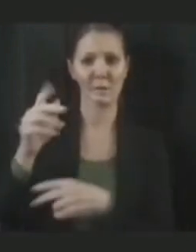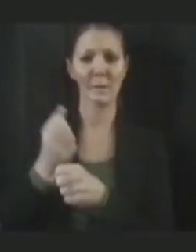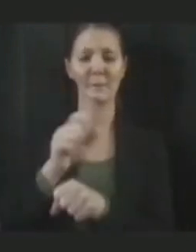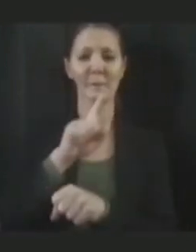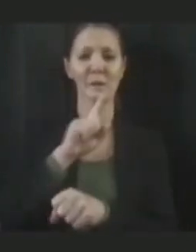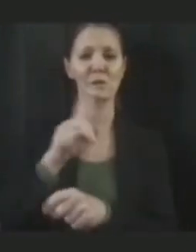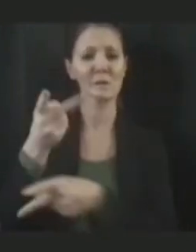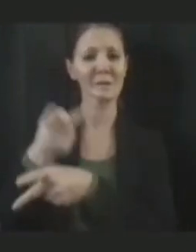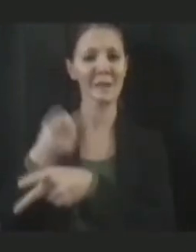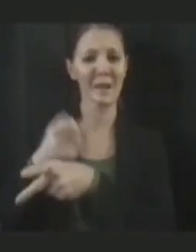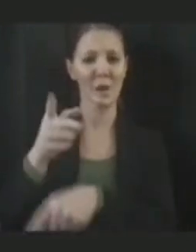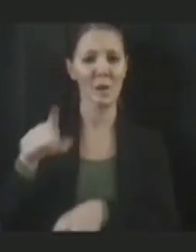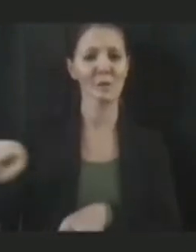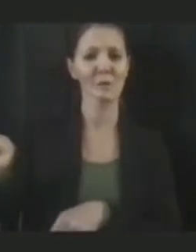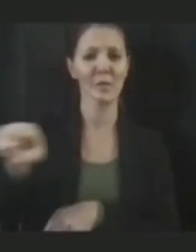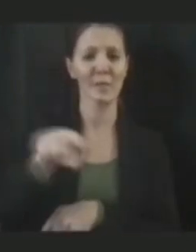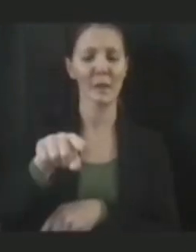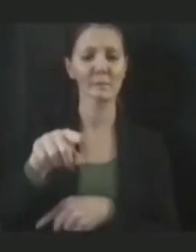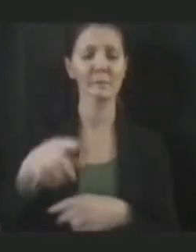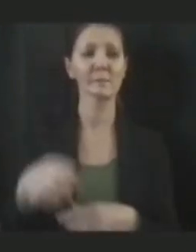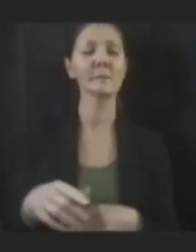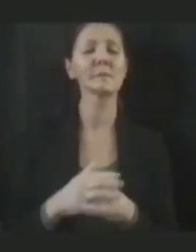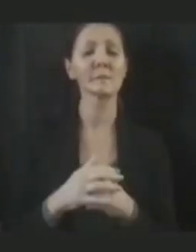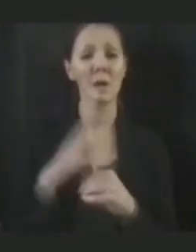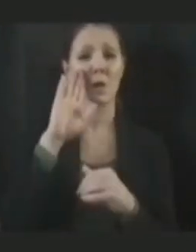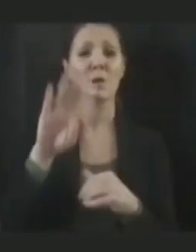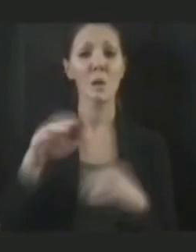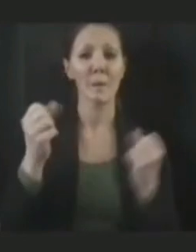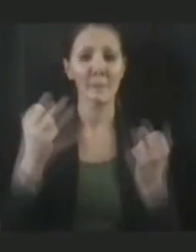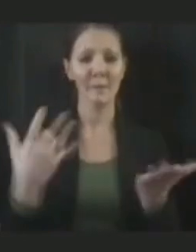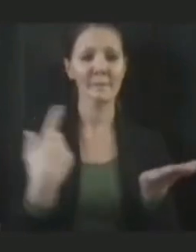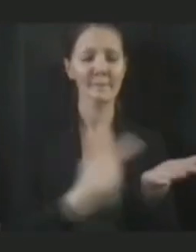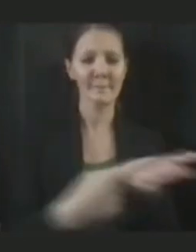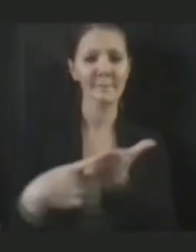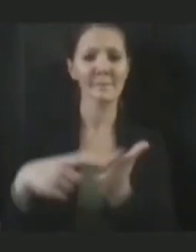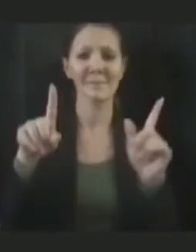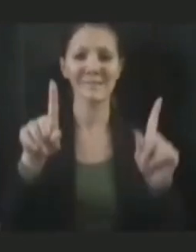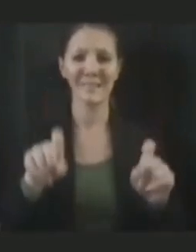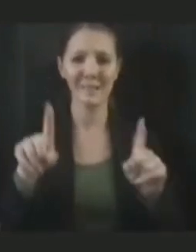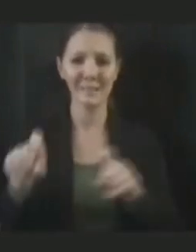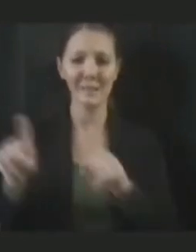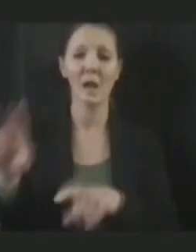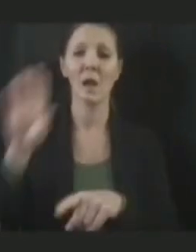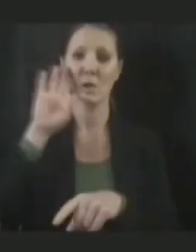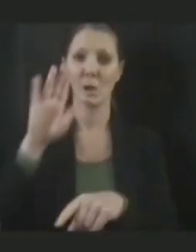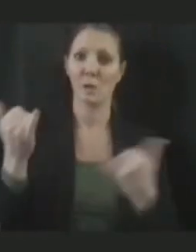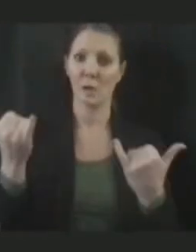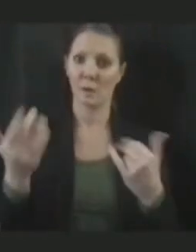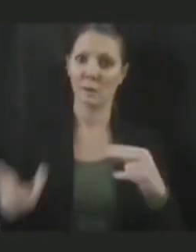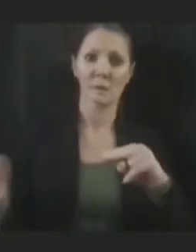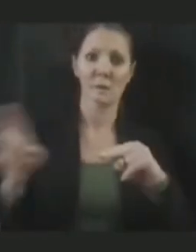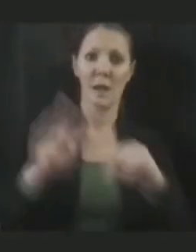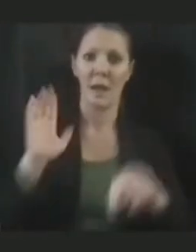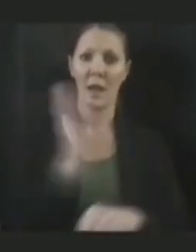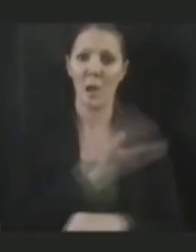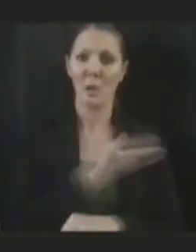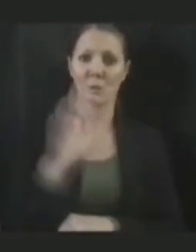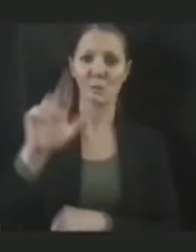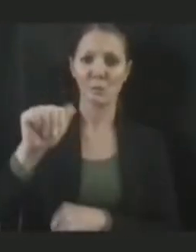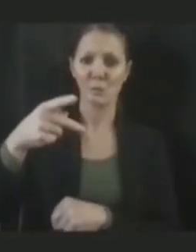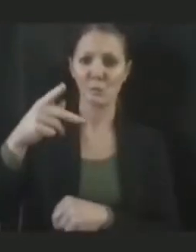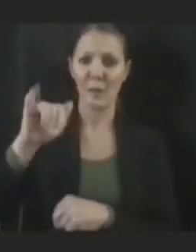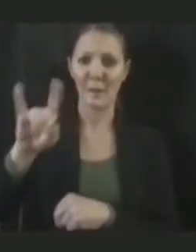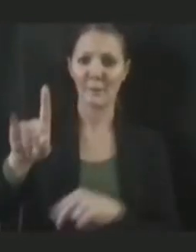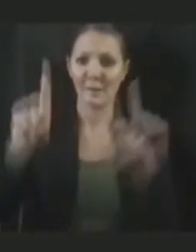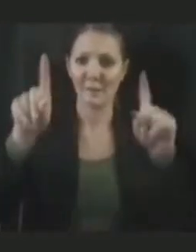A lot of talk about testing. As you probably know, we've ramped up the rapid test dramatically in the last week. Almost